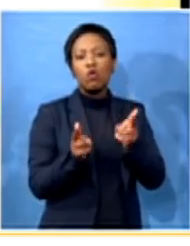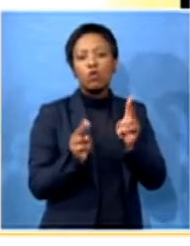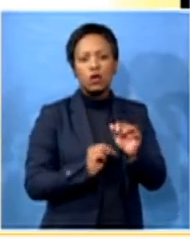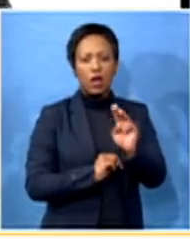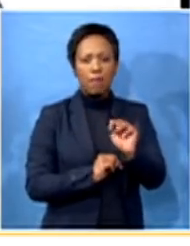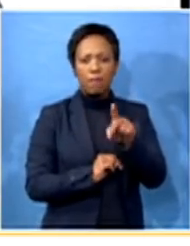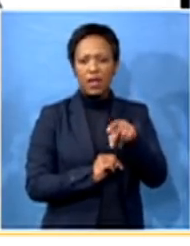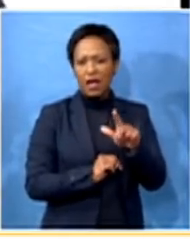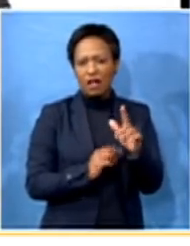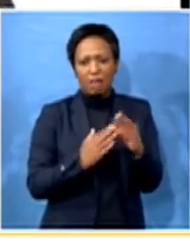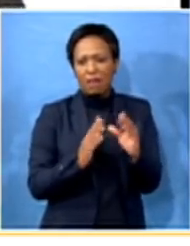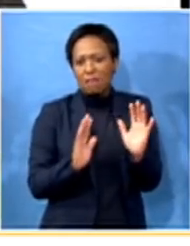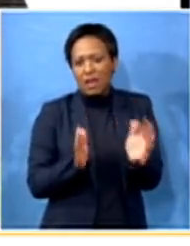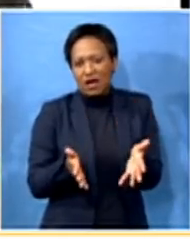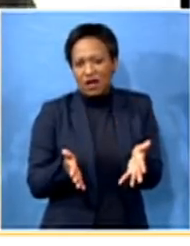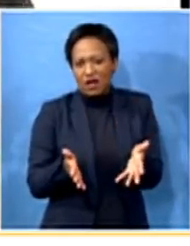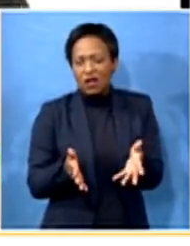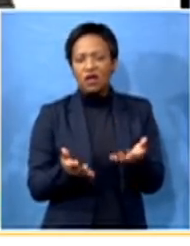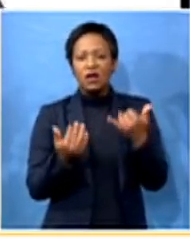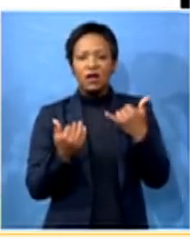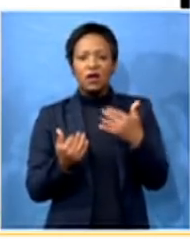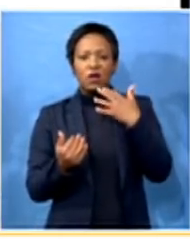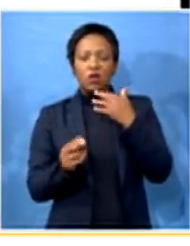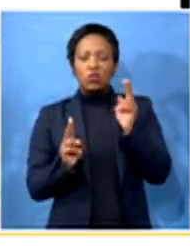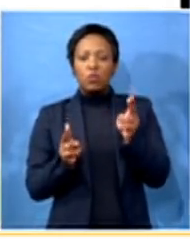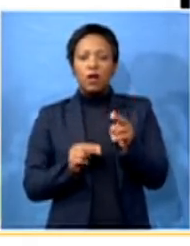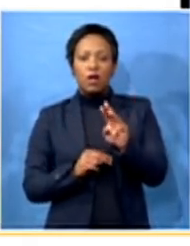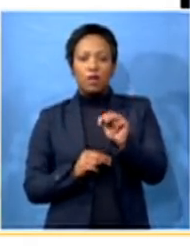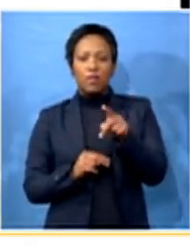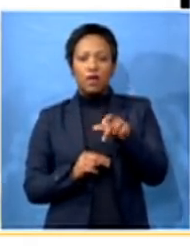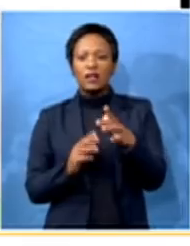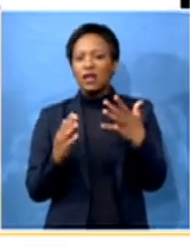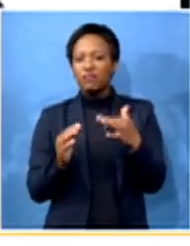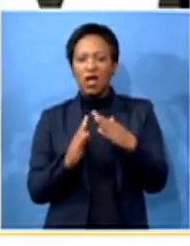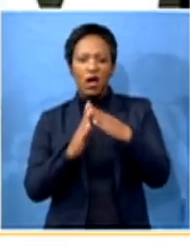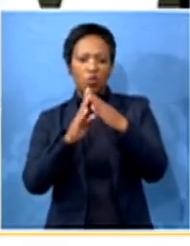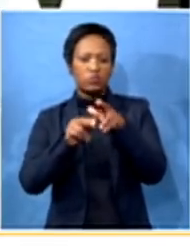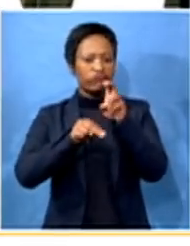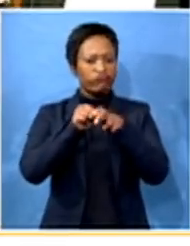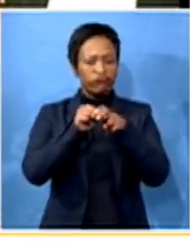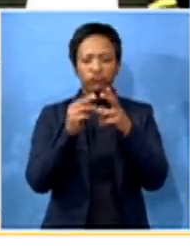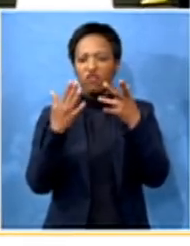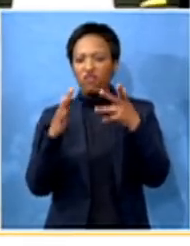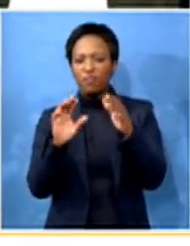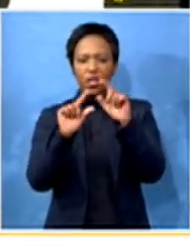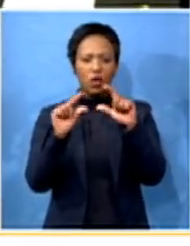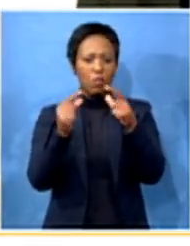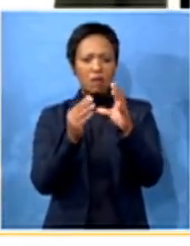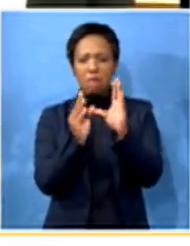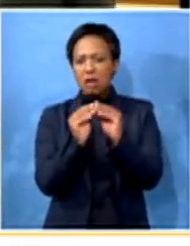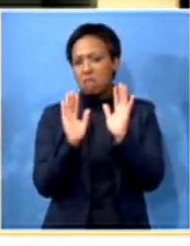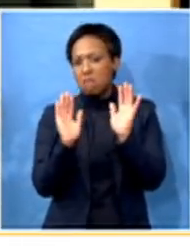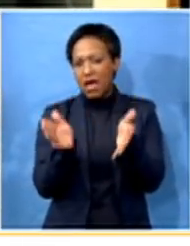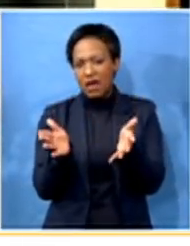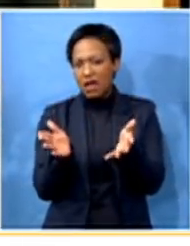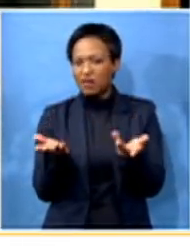An ordinary member of the legislature, as we all are aware, attends house meetings. She attends committee meetings. Beyond